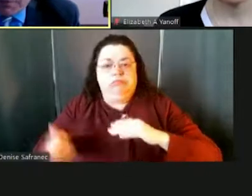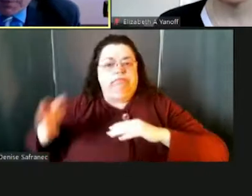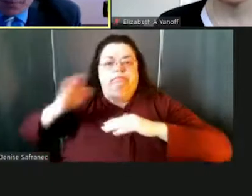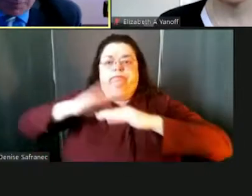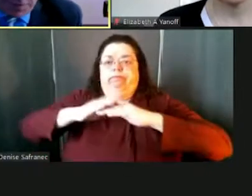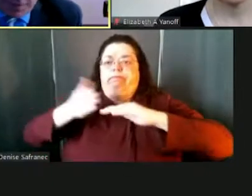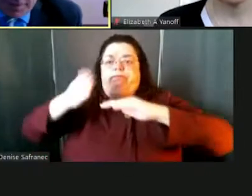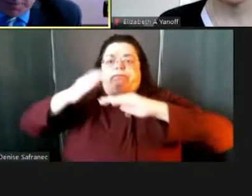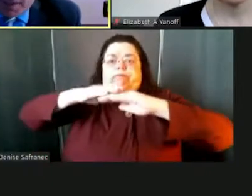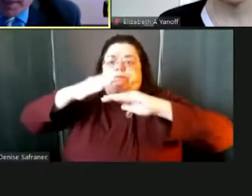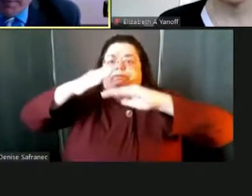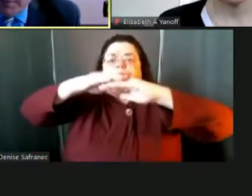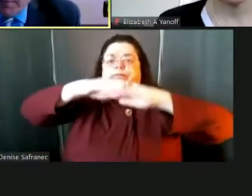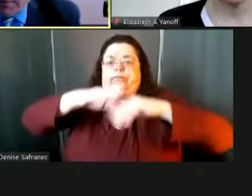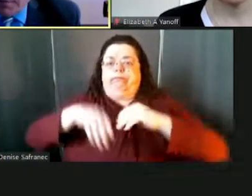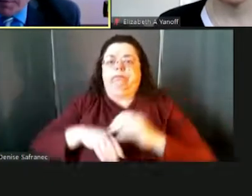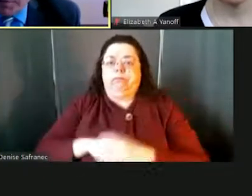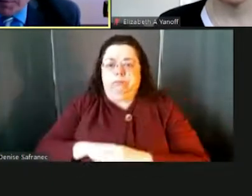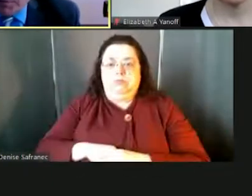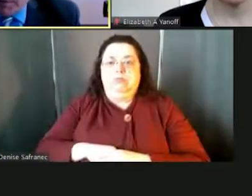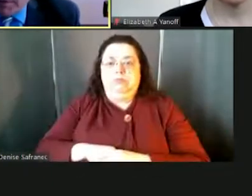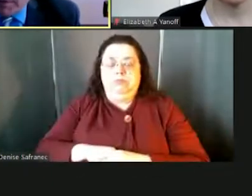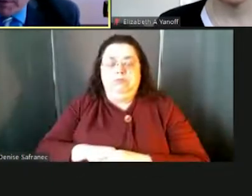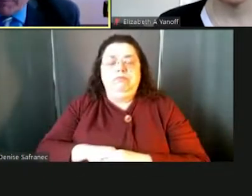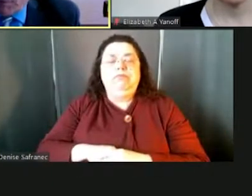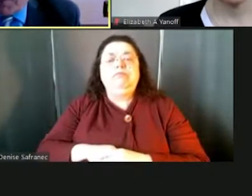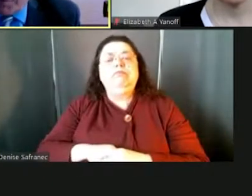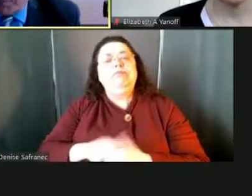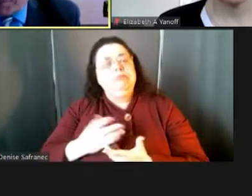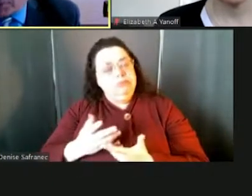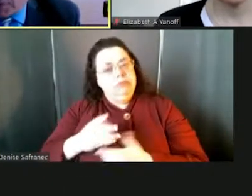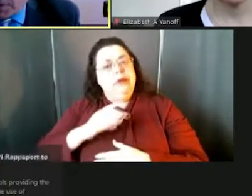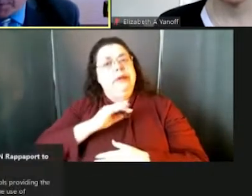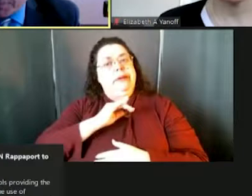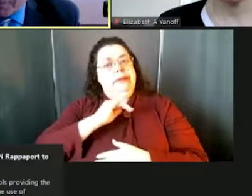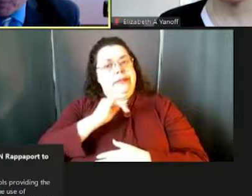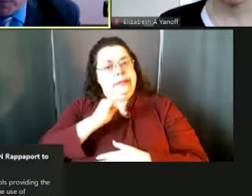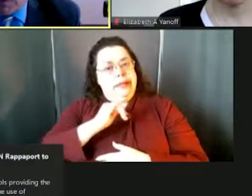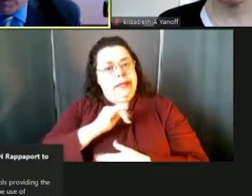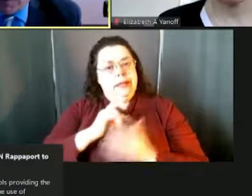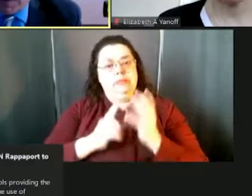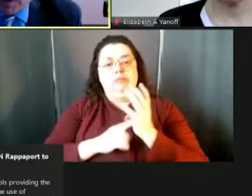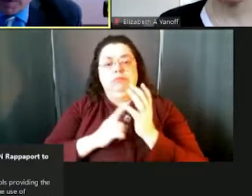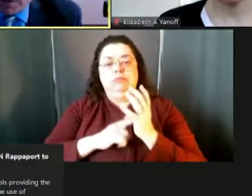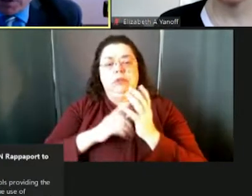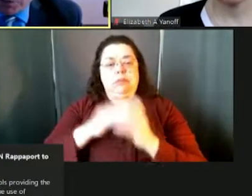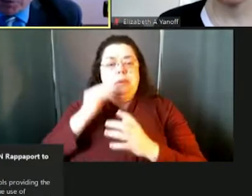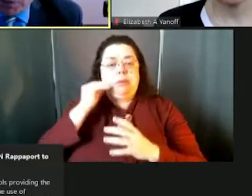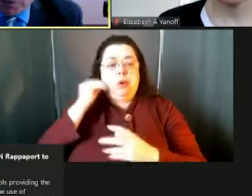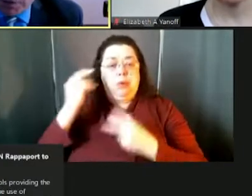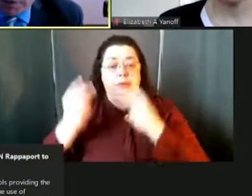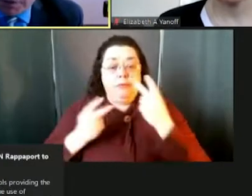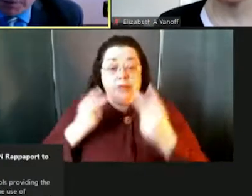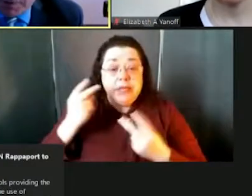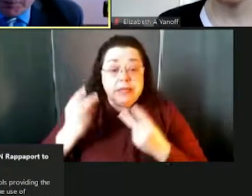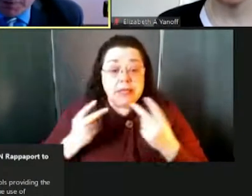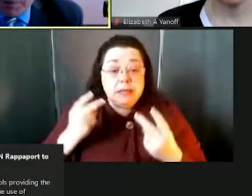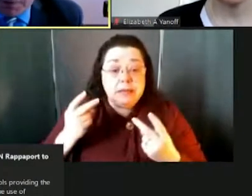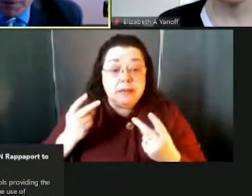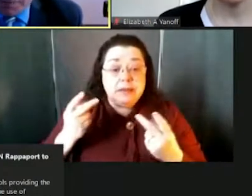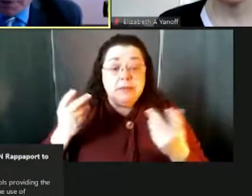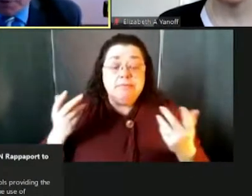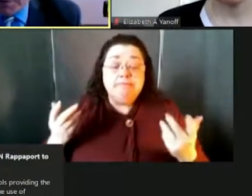doing some similar things that John mentioned. We have home visit protocols where we are our social workers and our